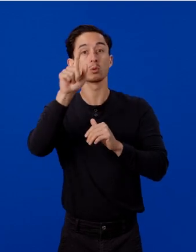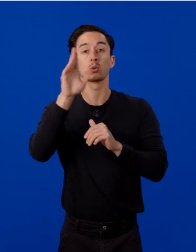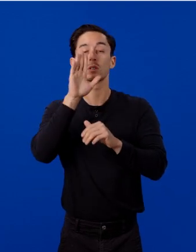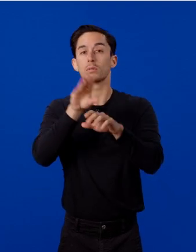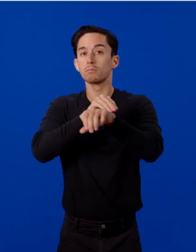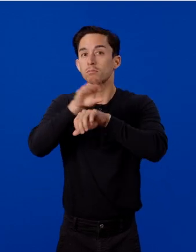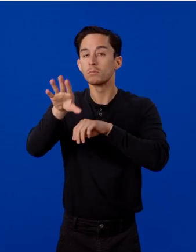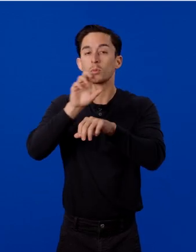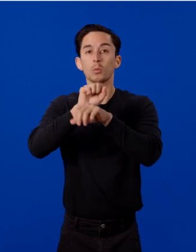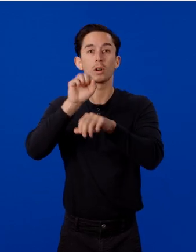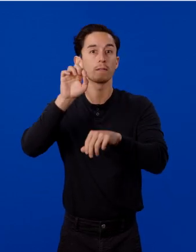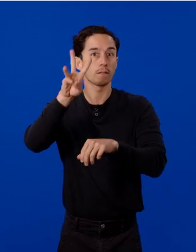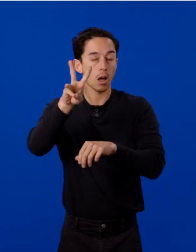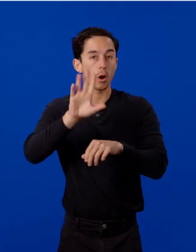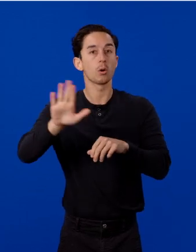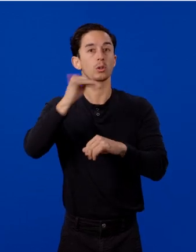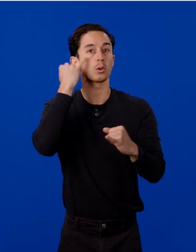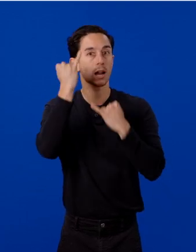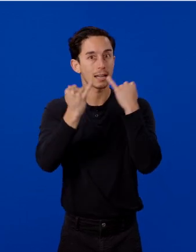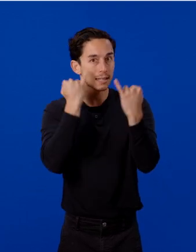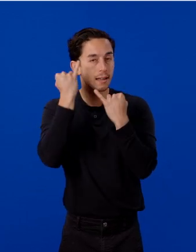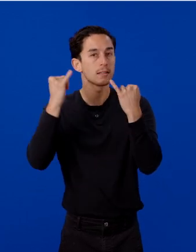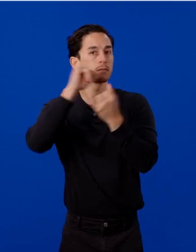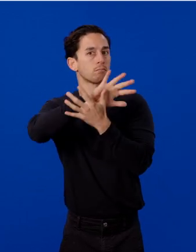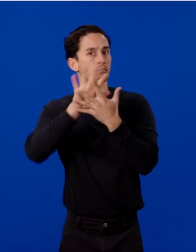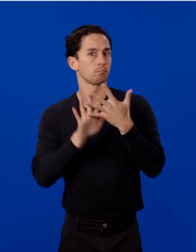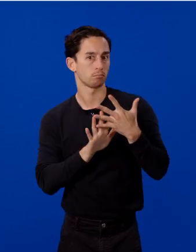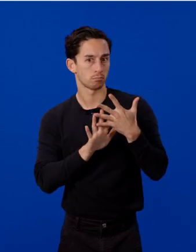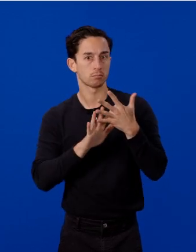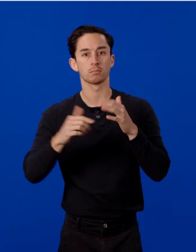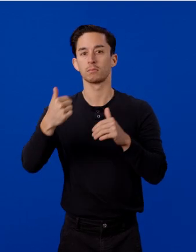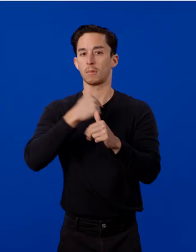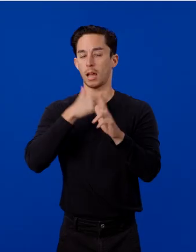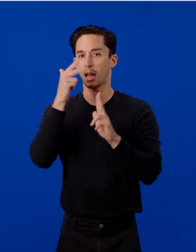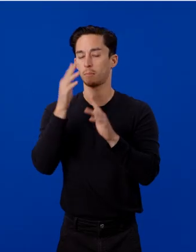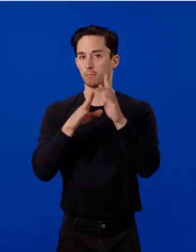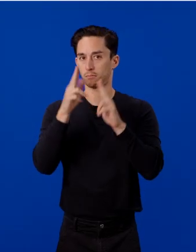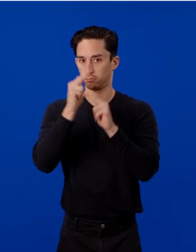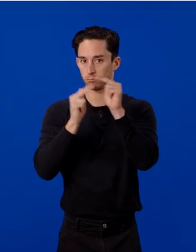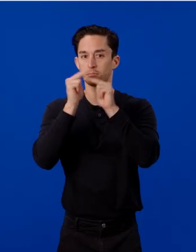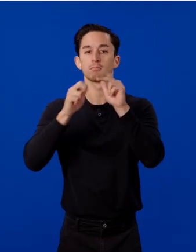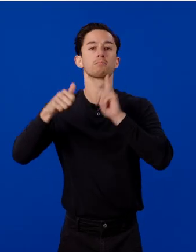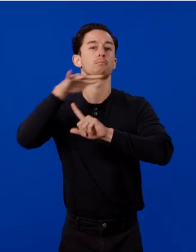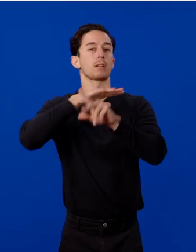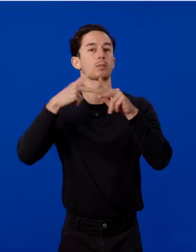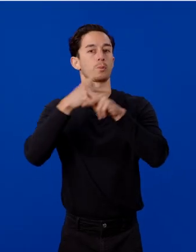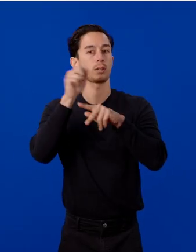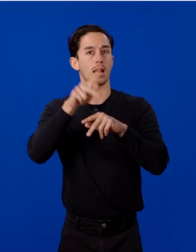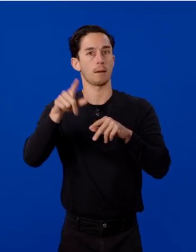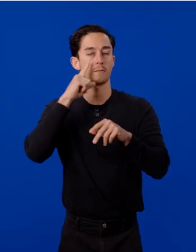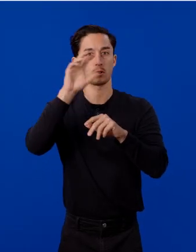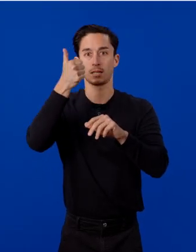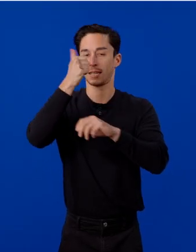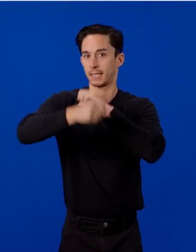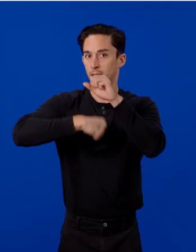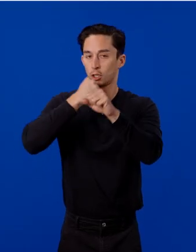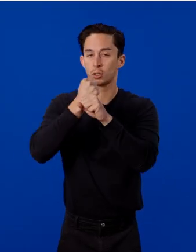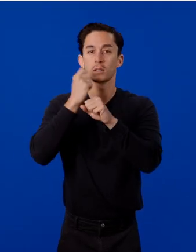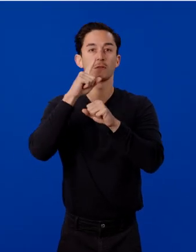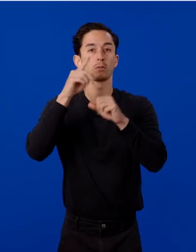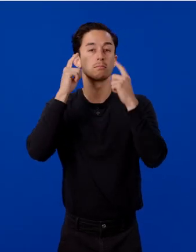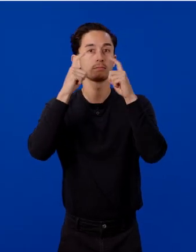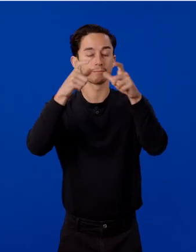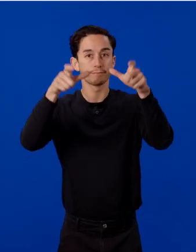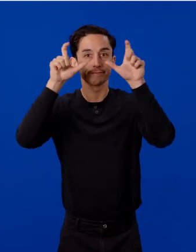They also shape the ideas you're willing to chase. I've been building spatial computing apps for a decade across headsets, glasses, and